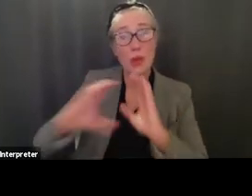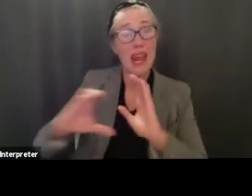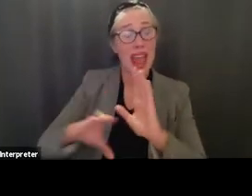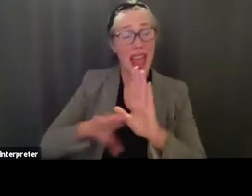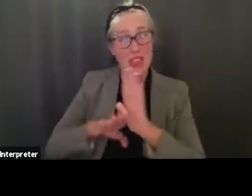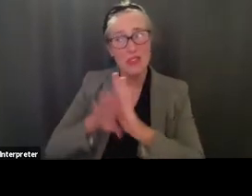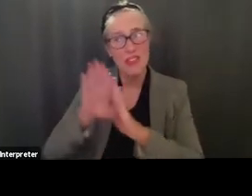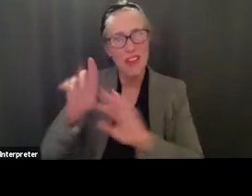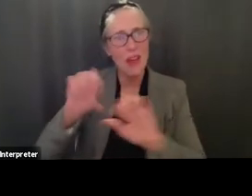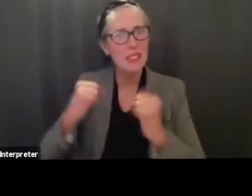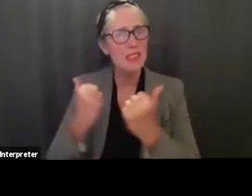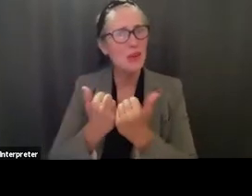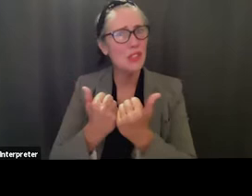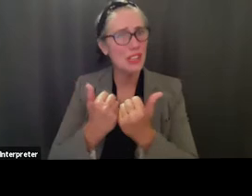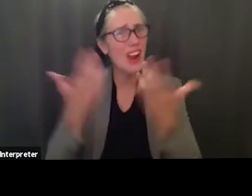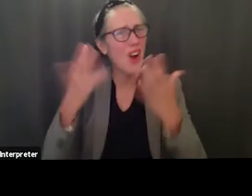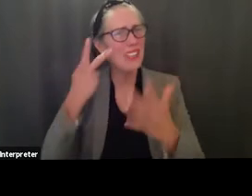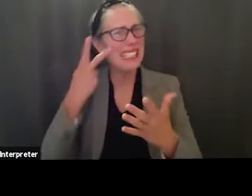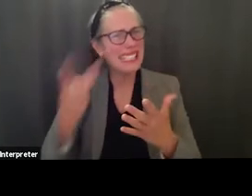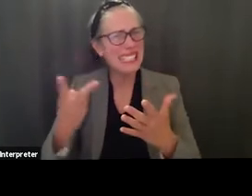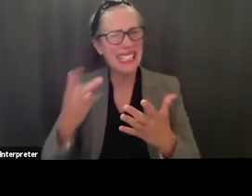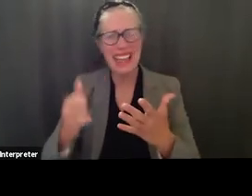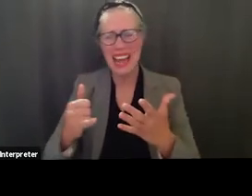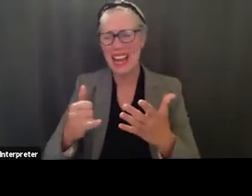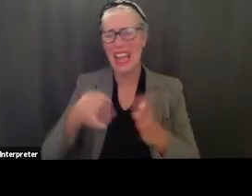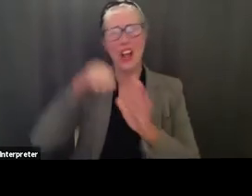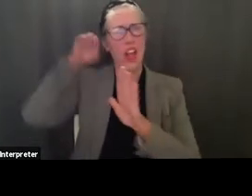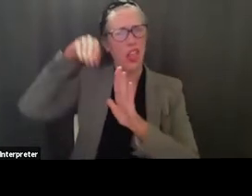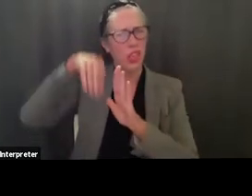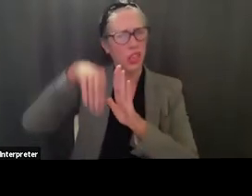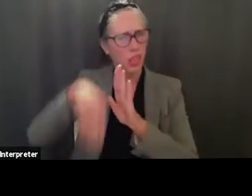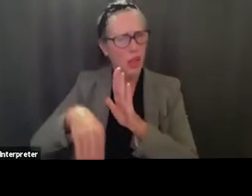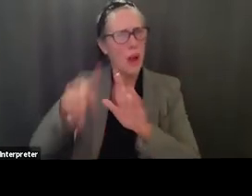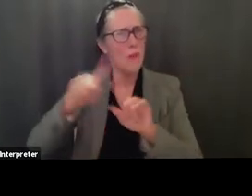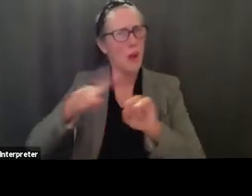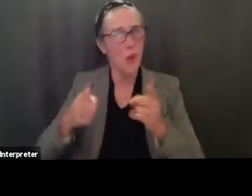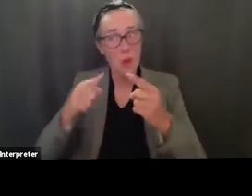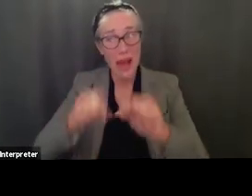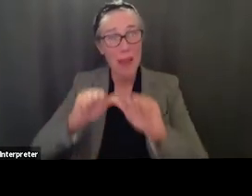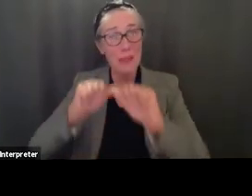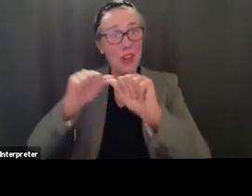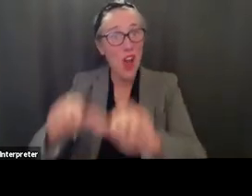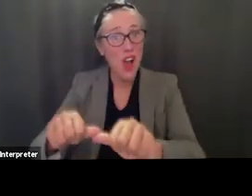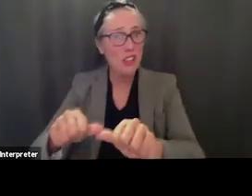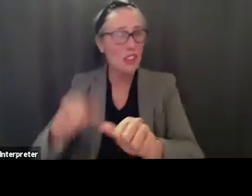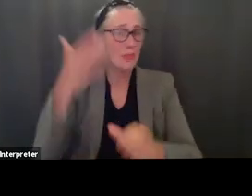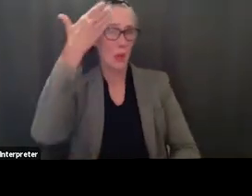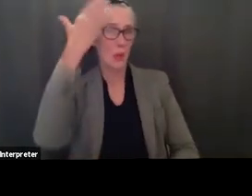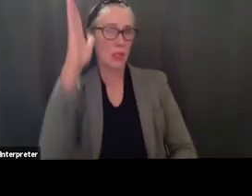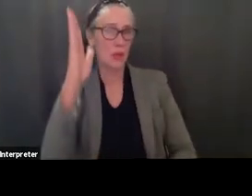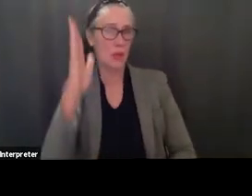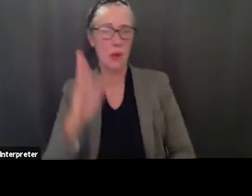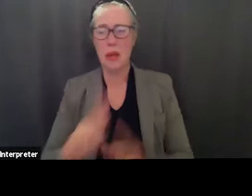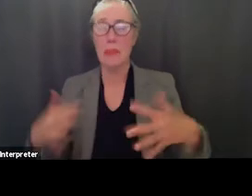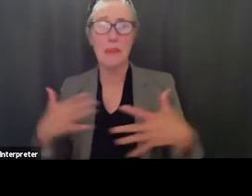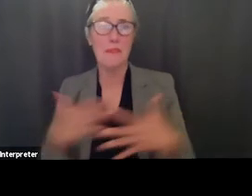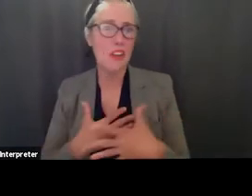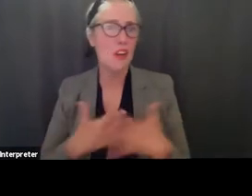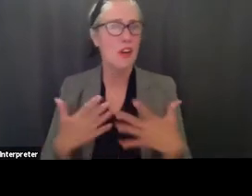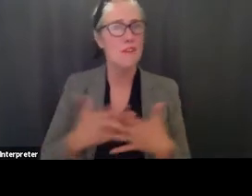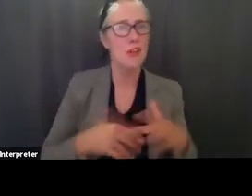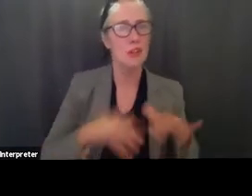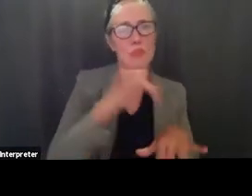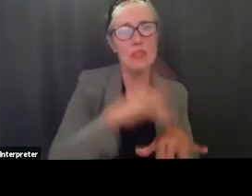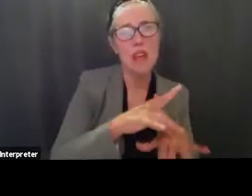-term effects of masking it is unknown but we are already witnessing so much fear fear to touch things fear to hug fear to